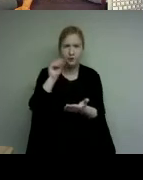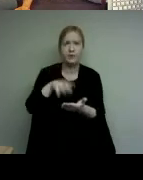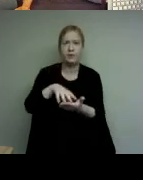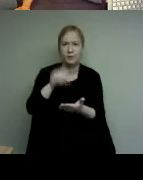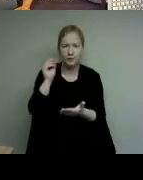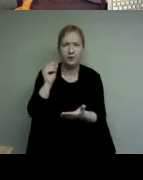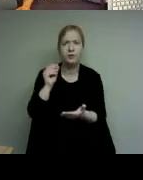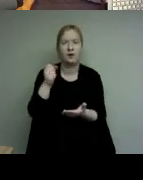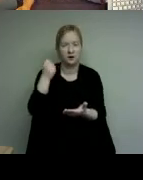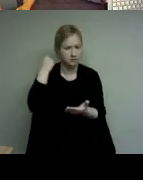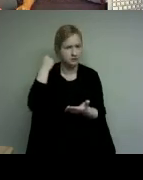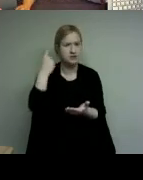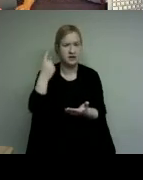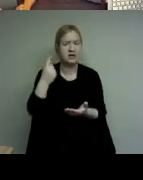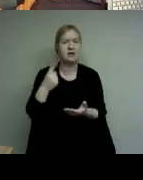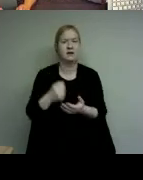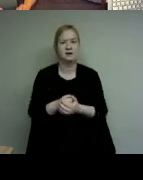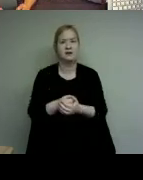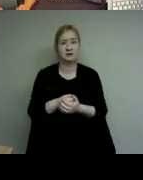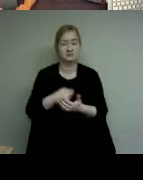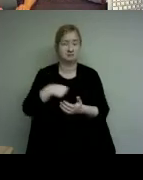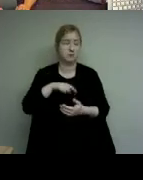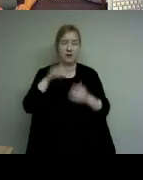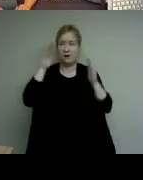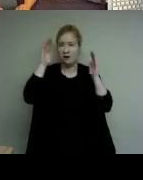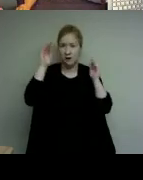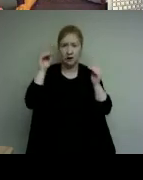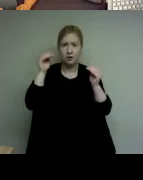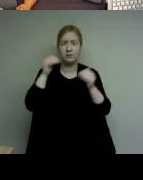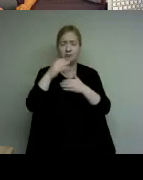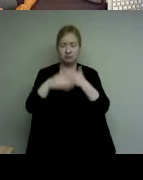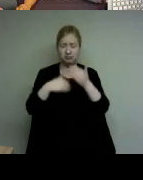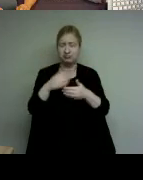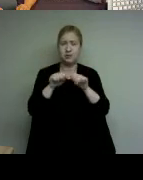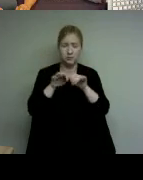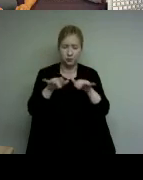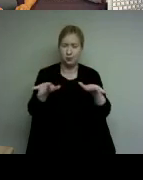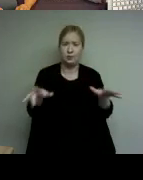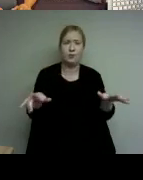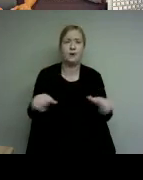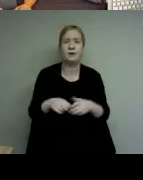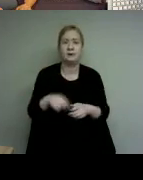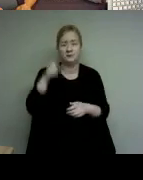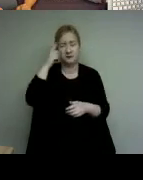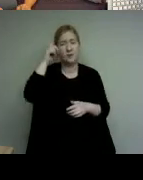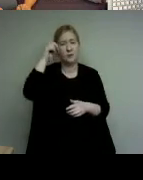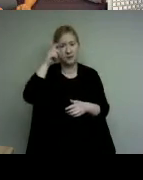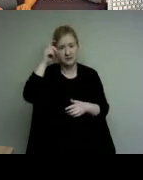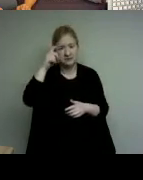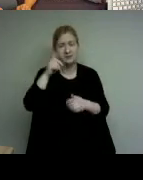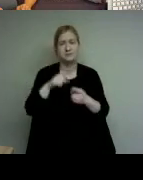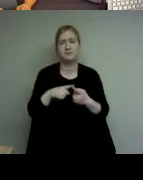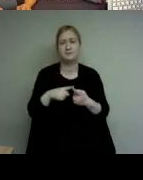into their minds which we hope will lead to a ripple effect of wisdom for them and happiness